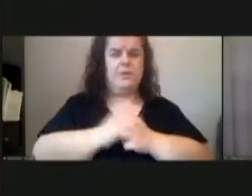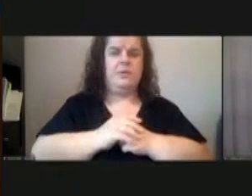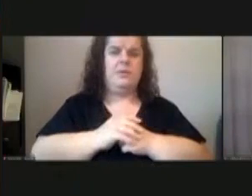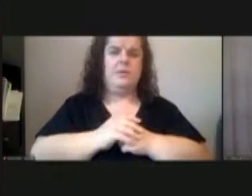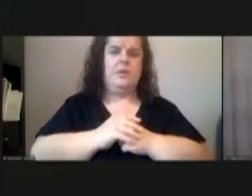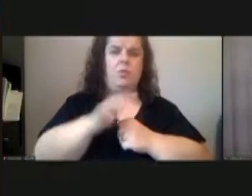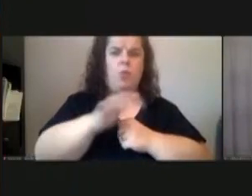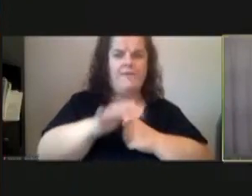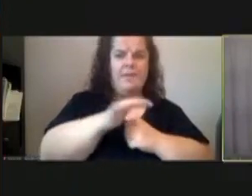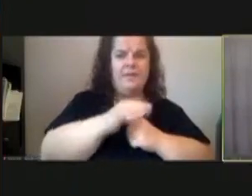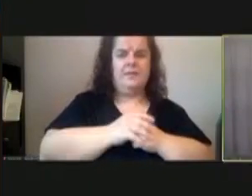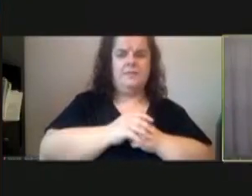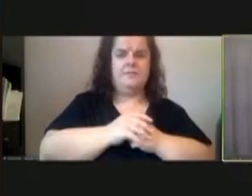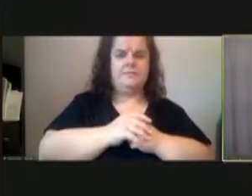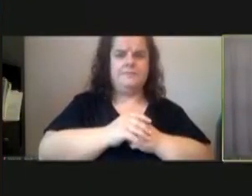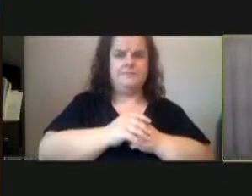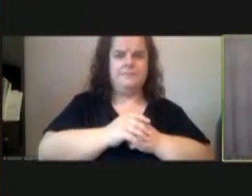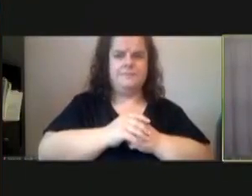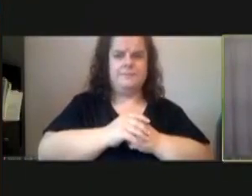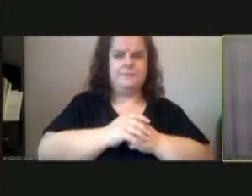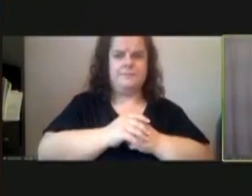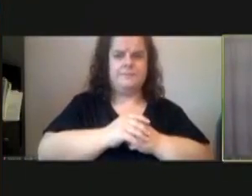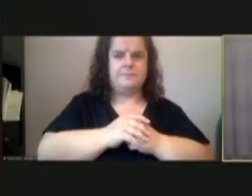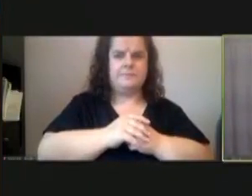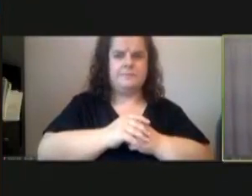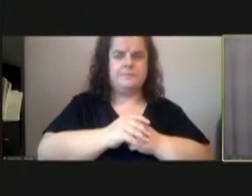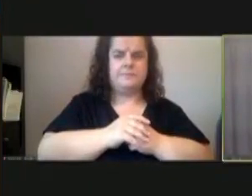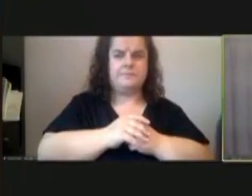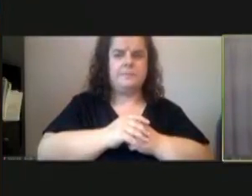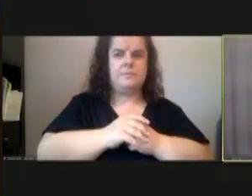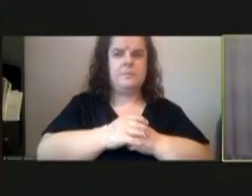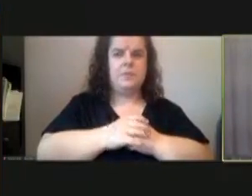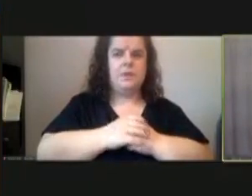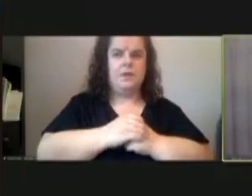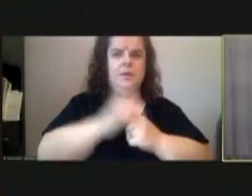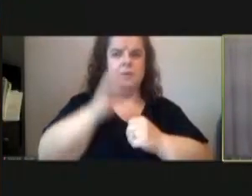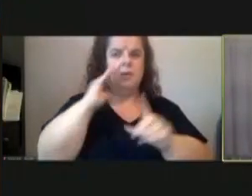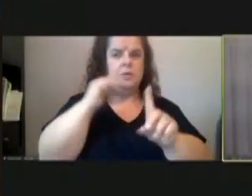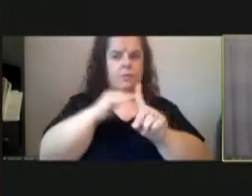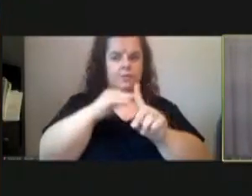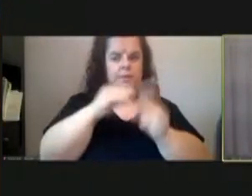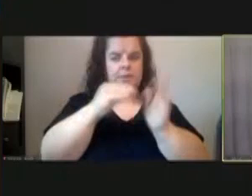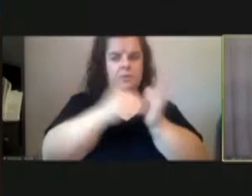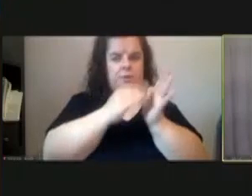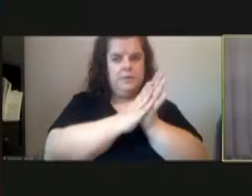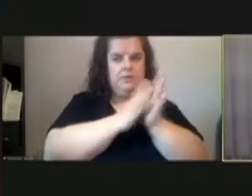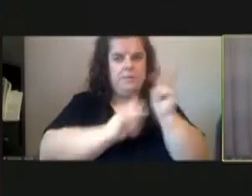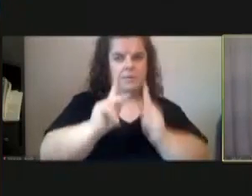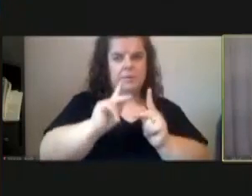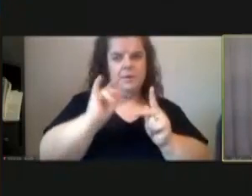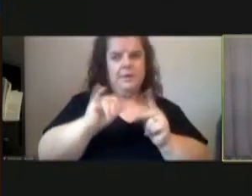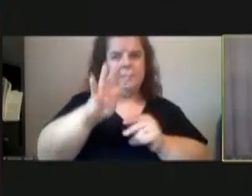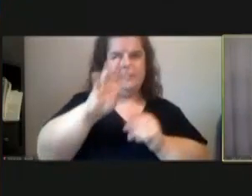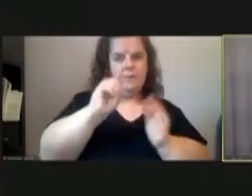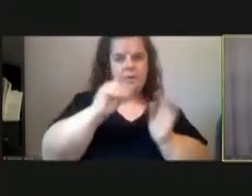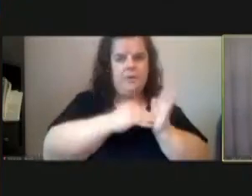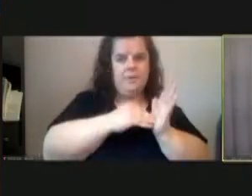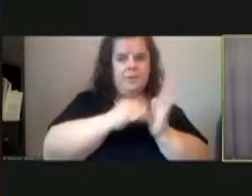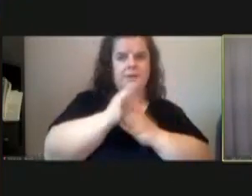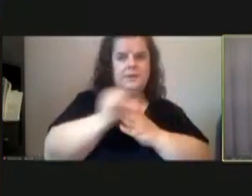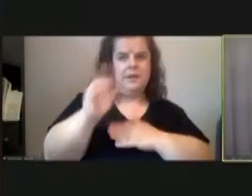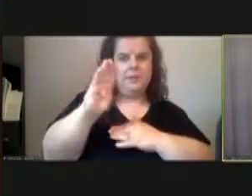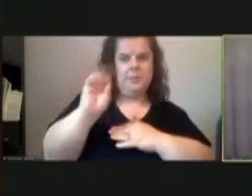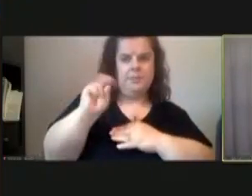right and it was a i'm just gonna remind the record of the public that it's a 40 million dollar bond